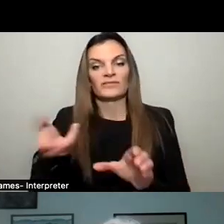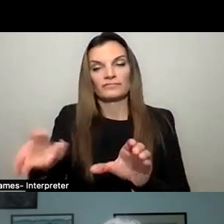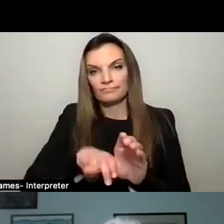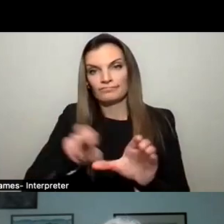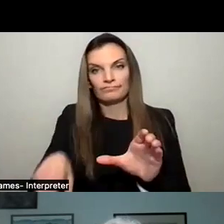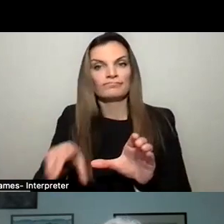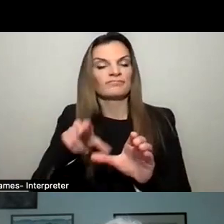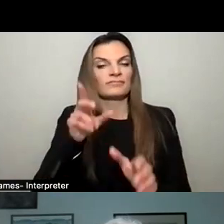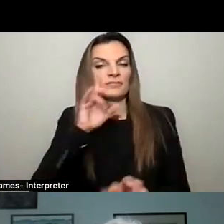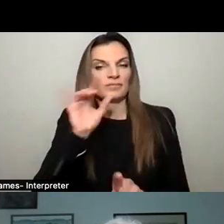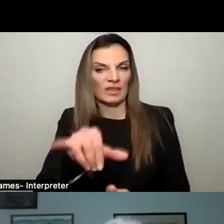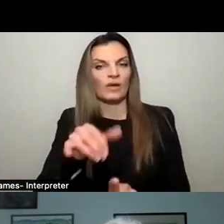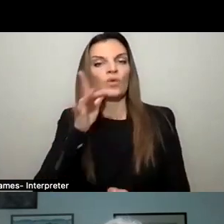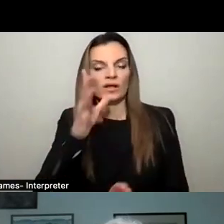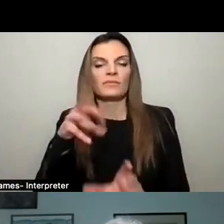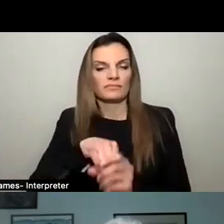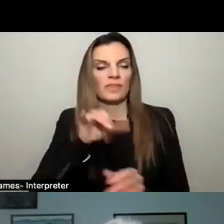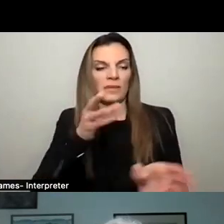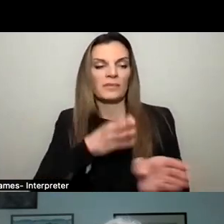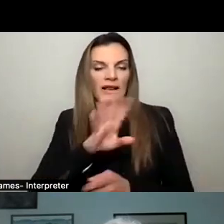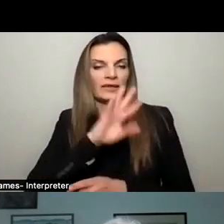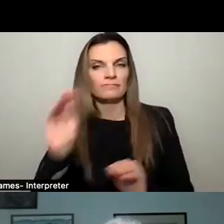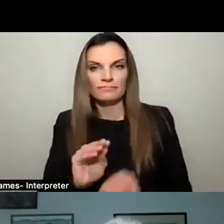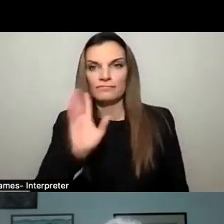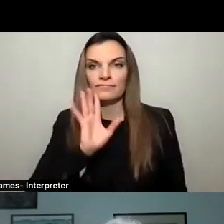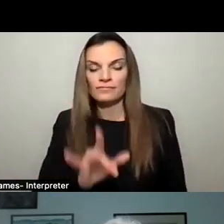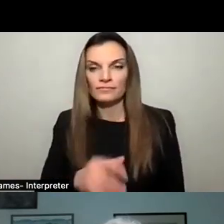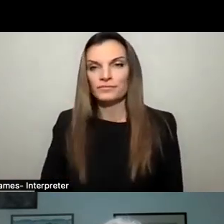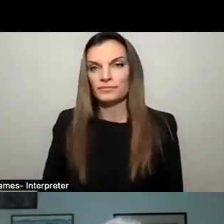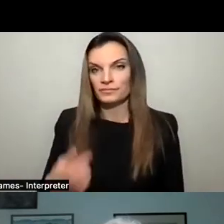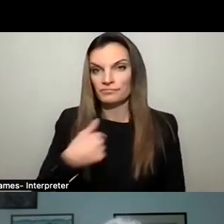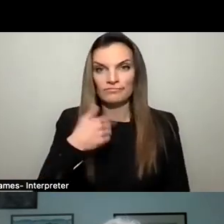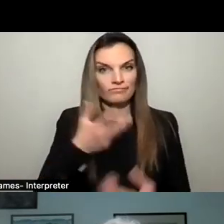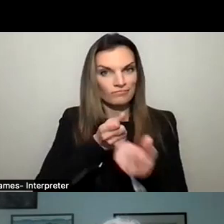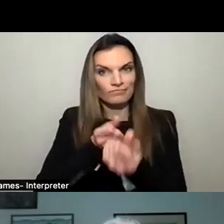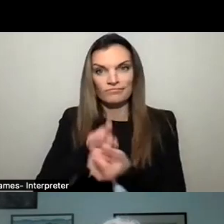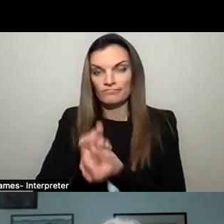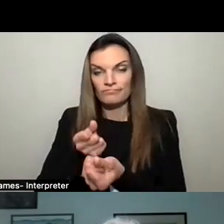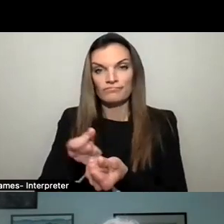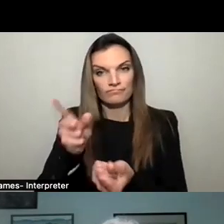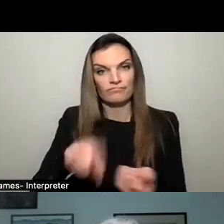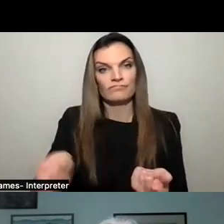will be part of that planning process. So I encourage everyone to